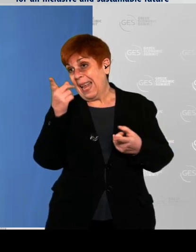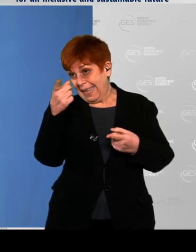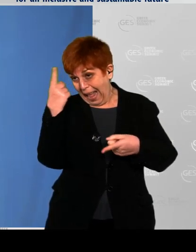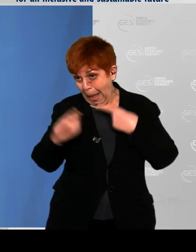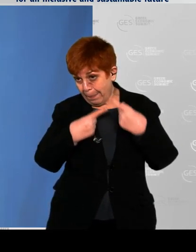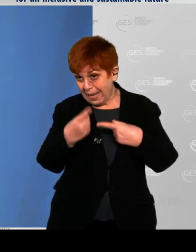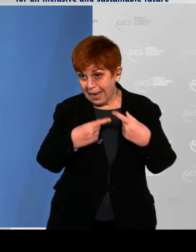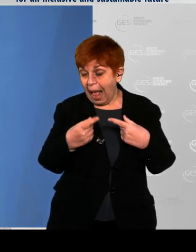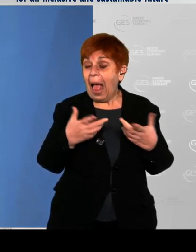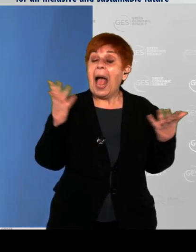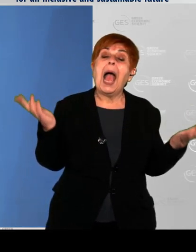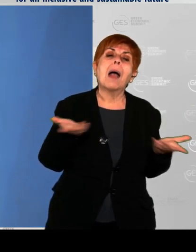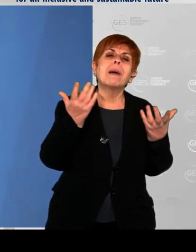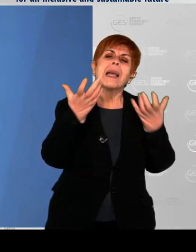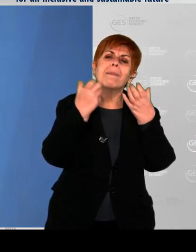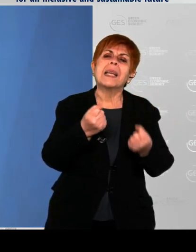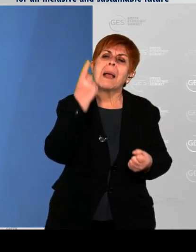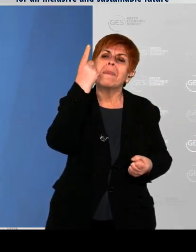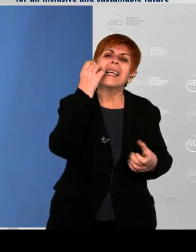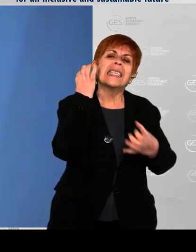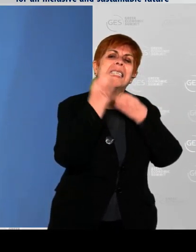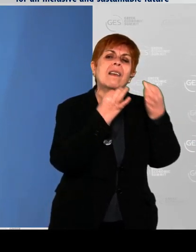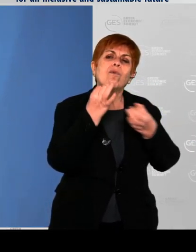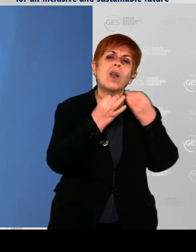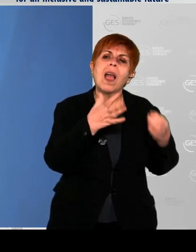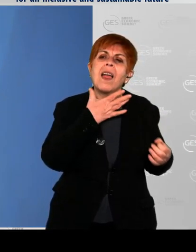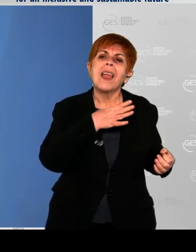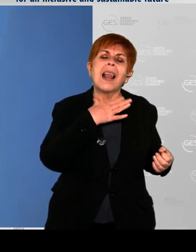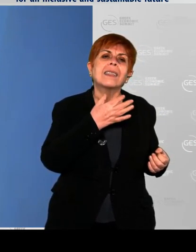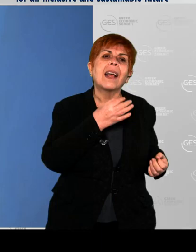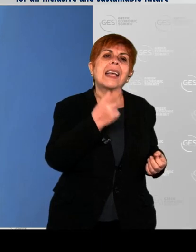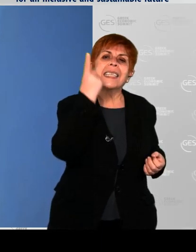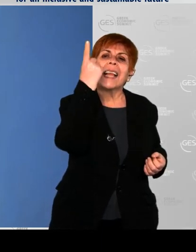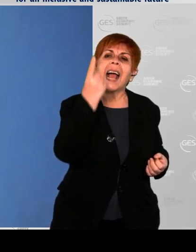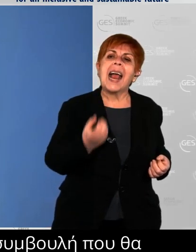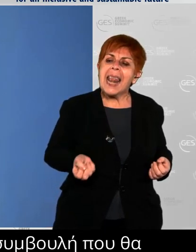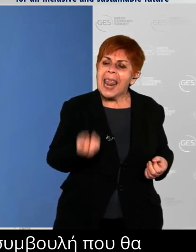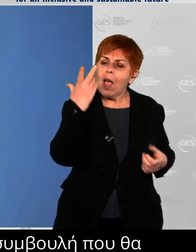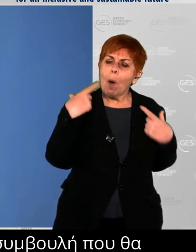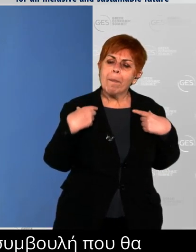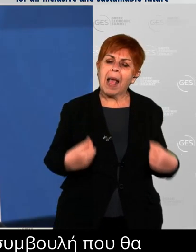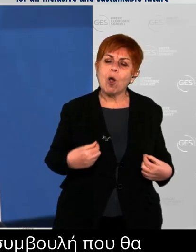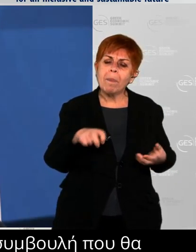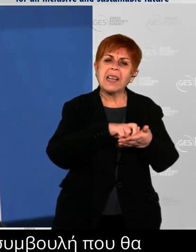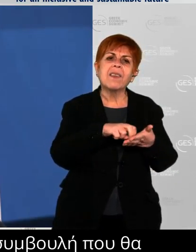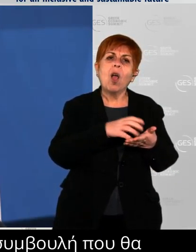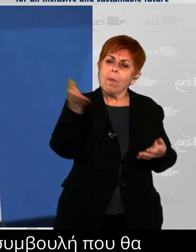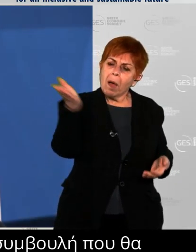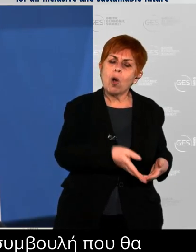piece of advice that you would give a new member of your team at the embassy coming into Greece, what would that be?